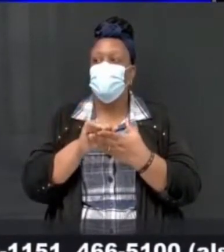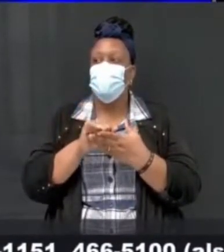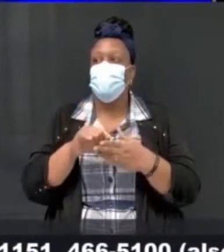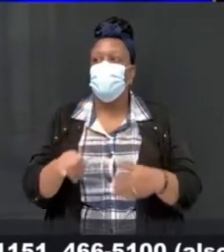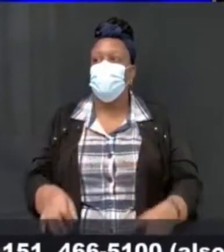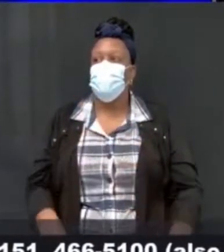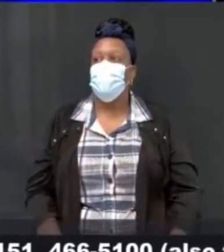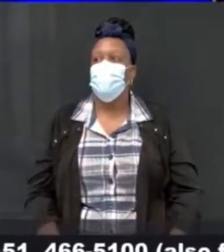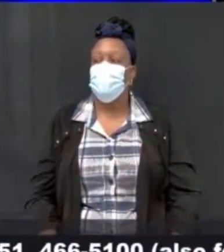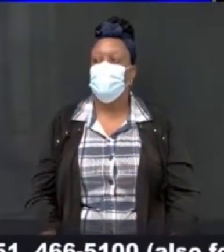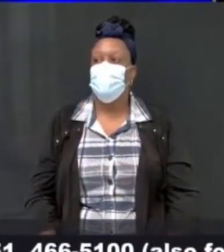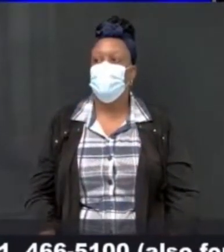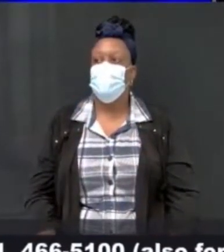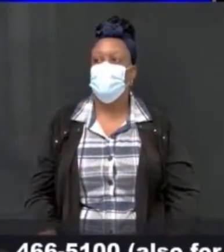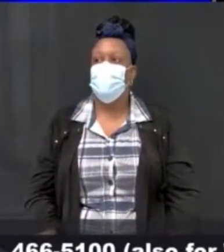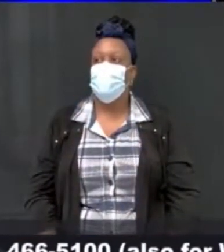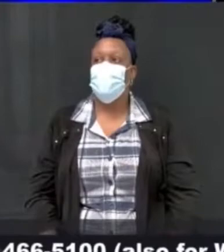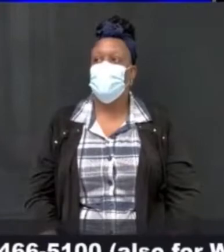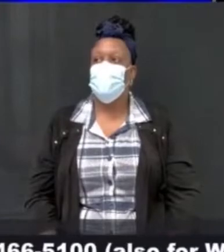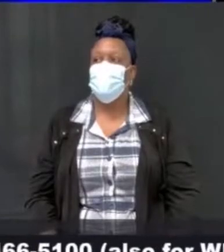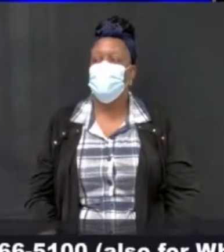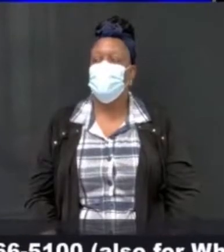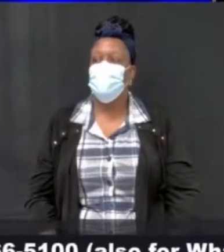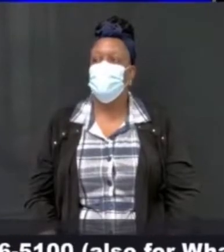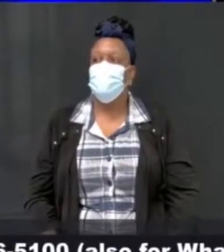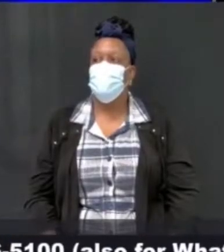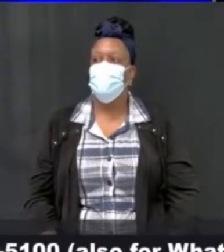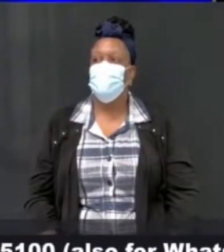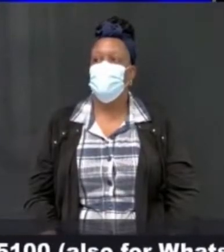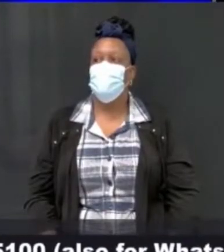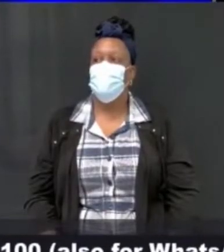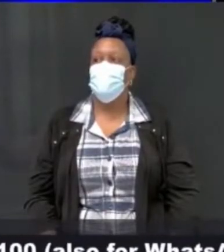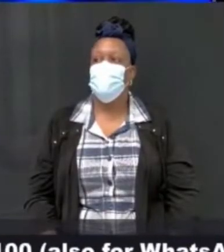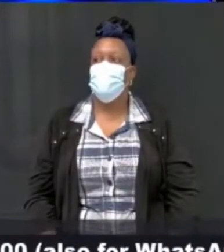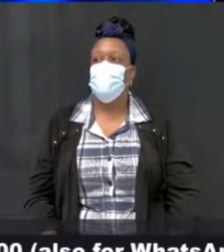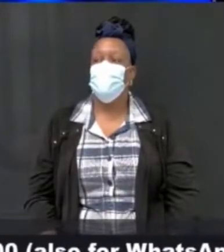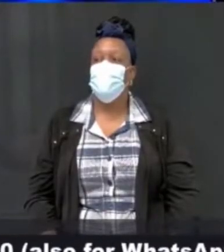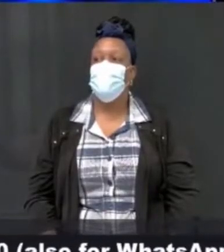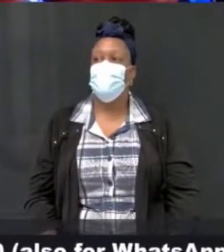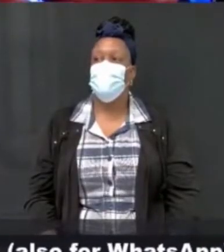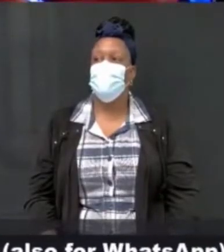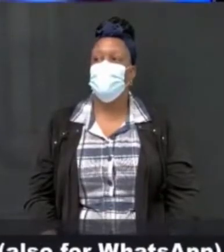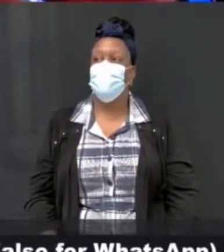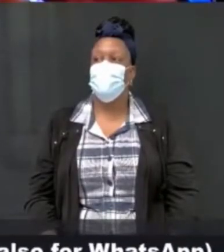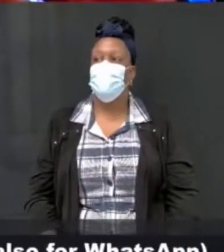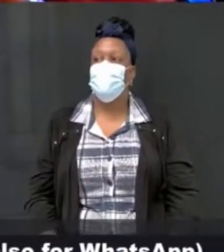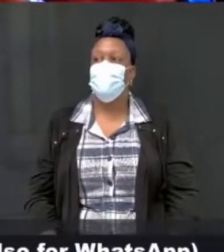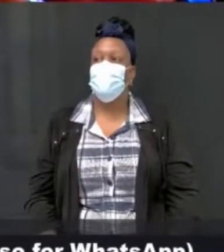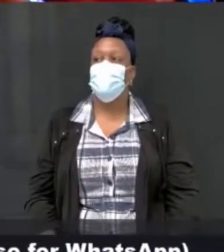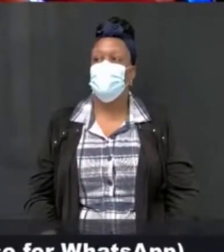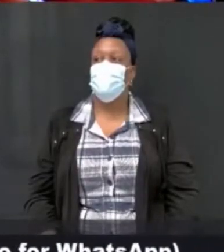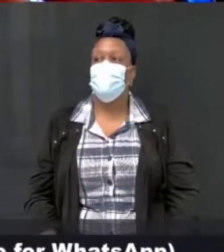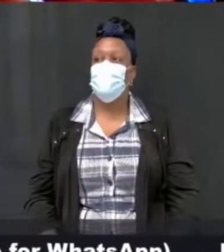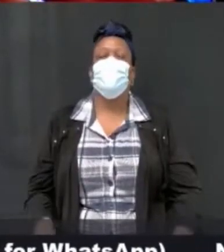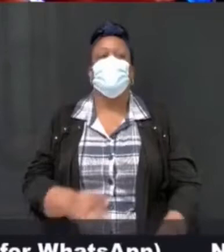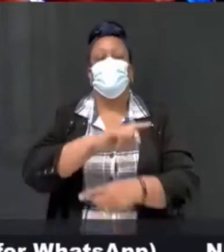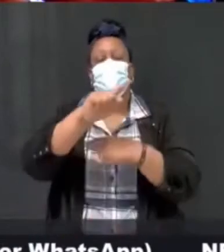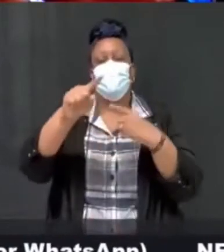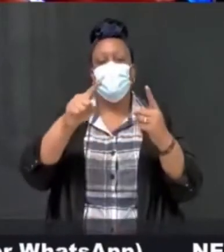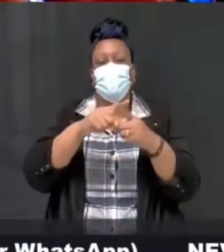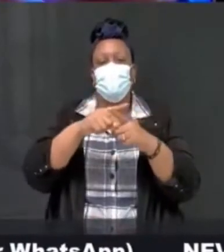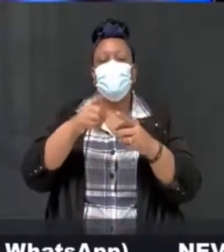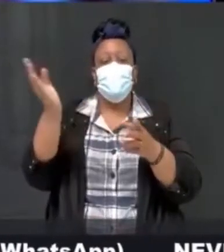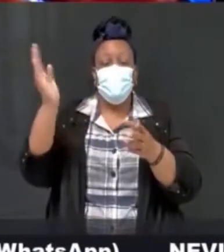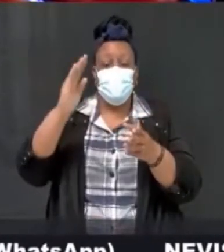out, the sensitivity and the specificity were not as high. Now, as time has gone